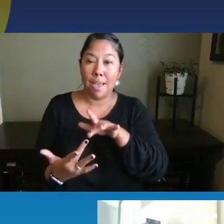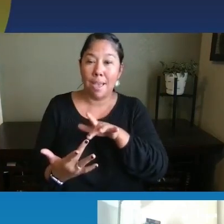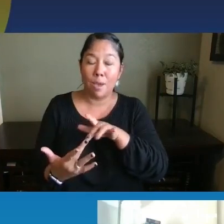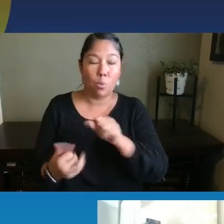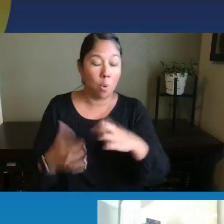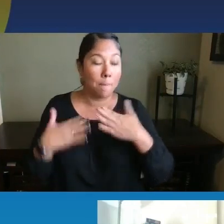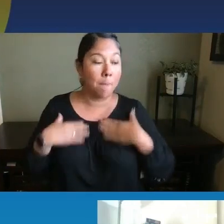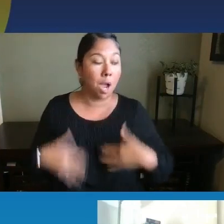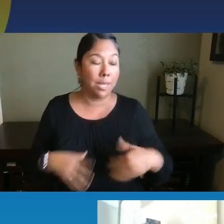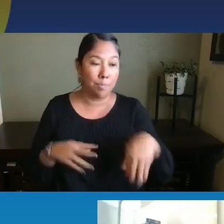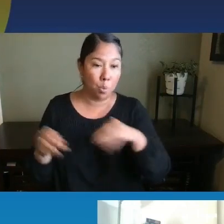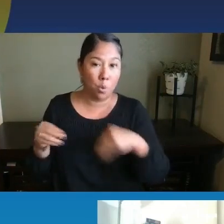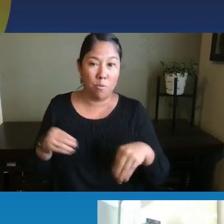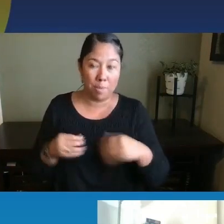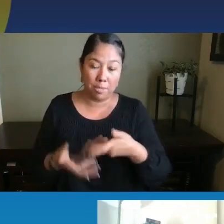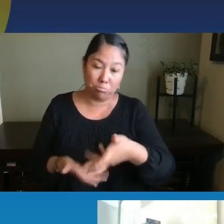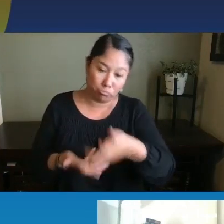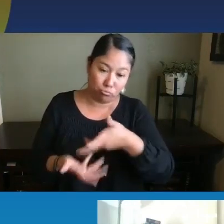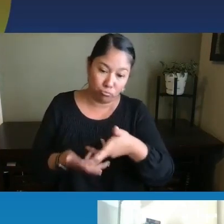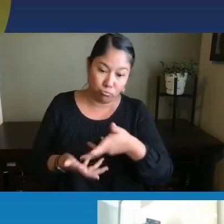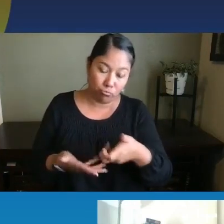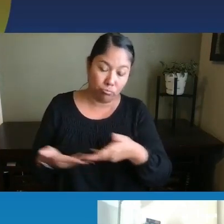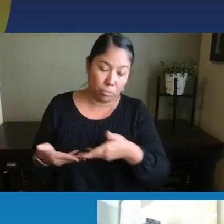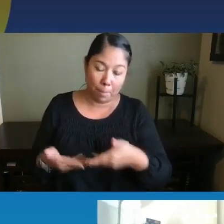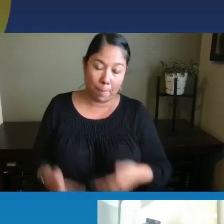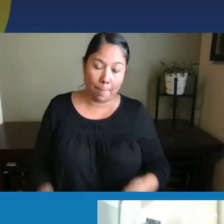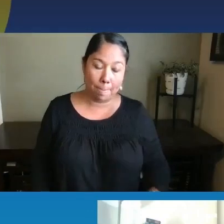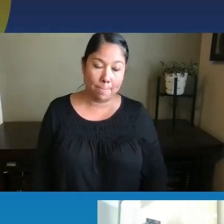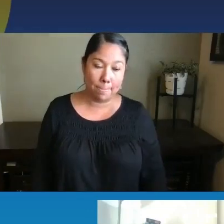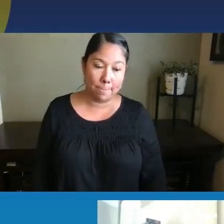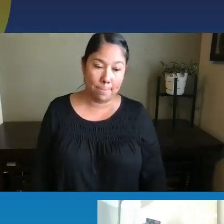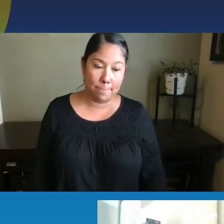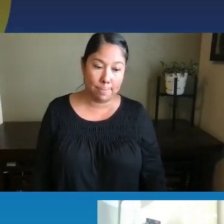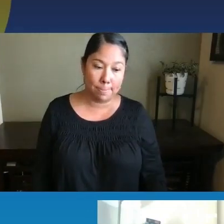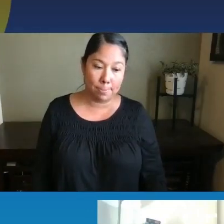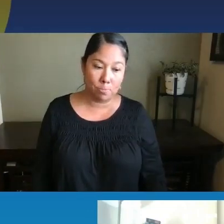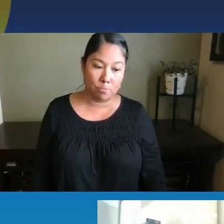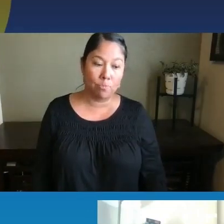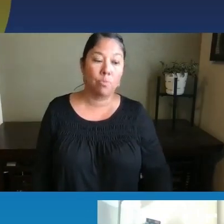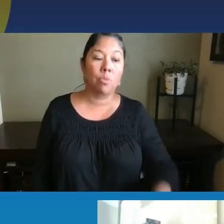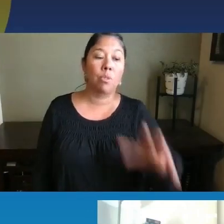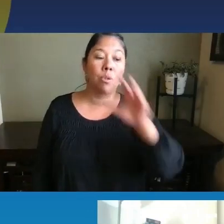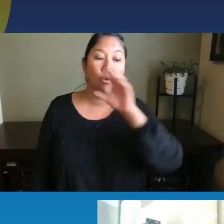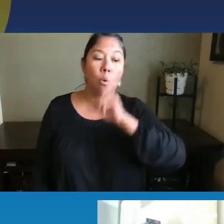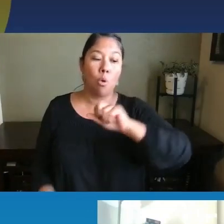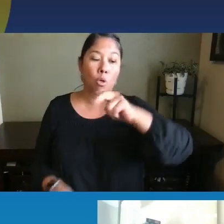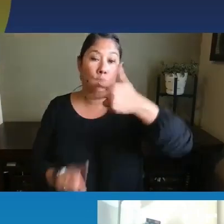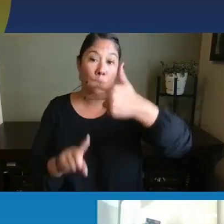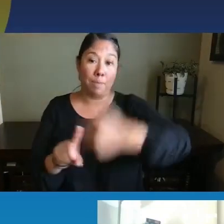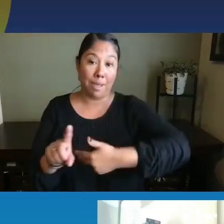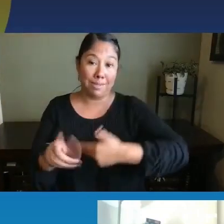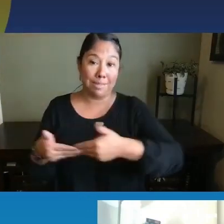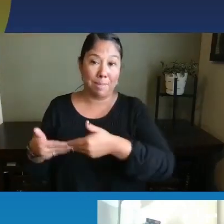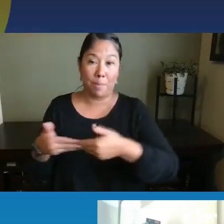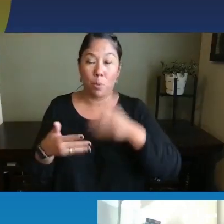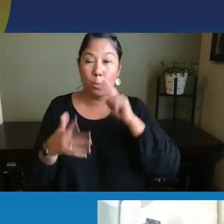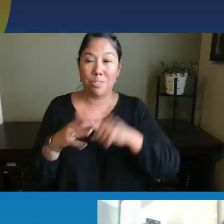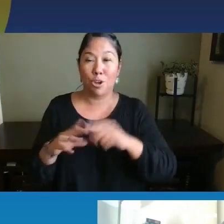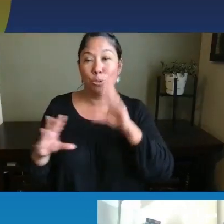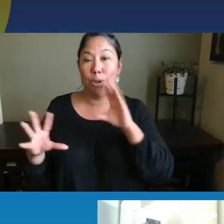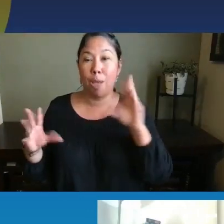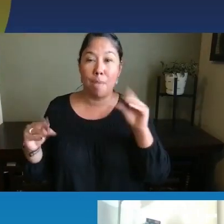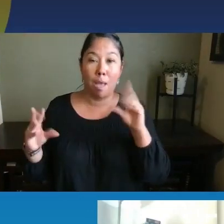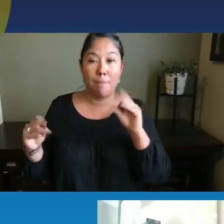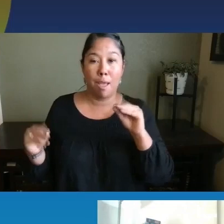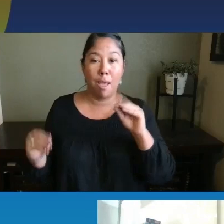shows that they're engaging with you. Um, as they get to about three months, babies start to babble. They'll fill that space with